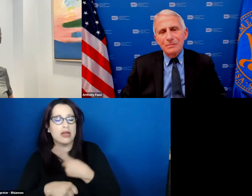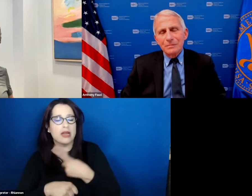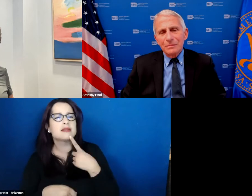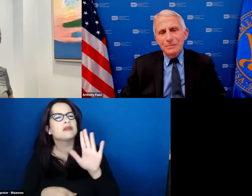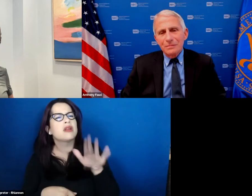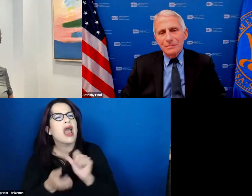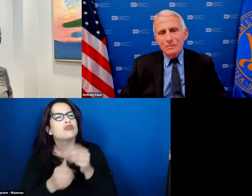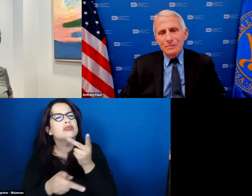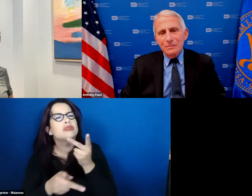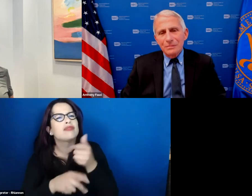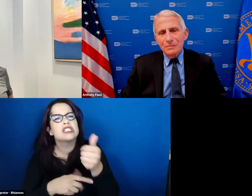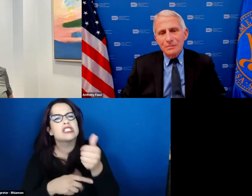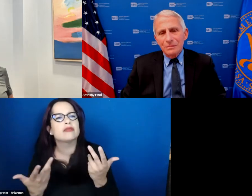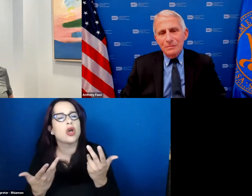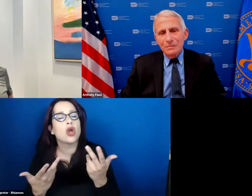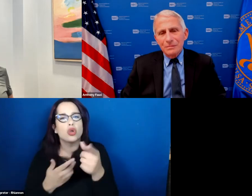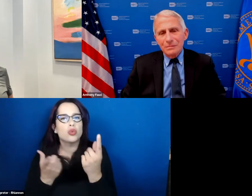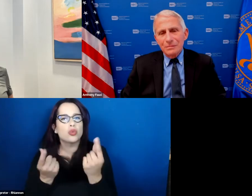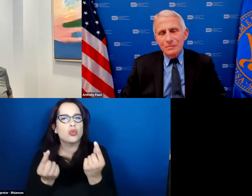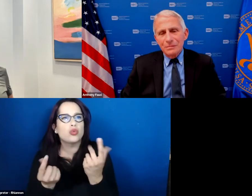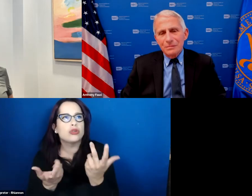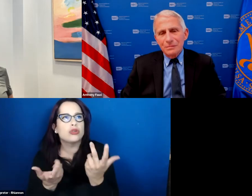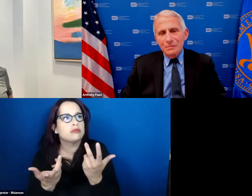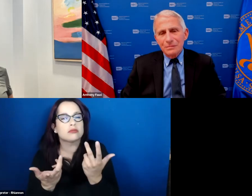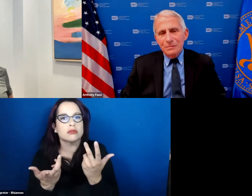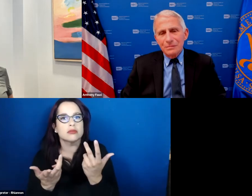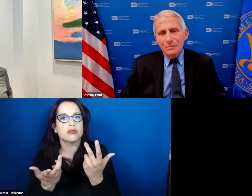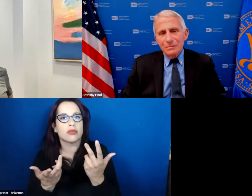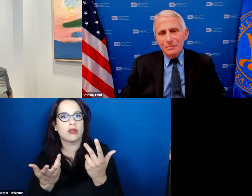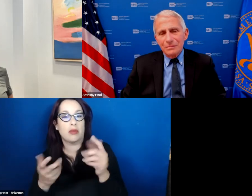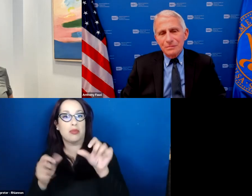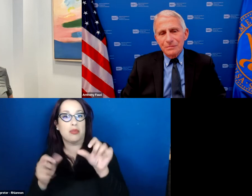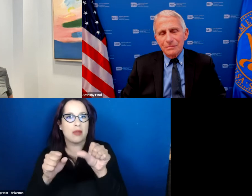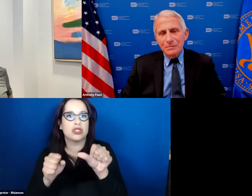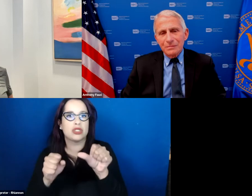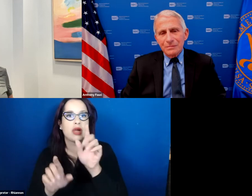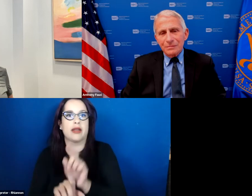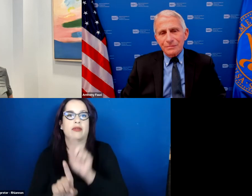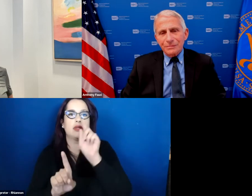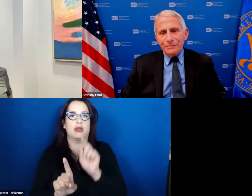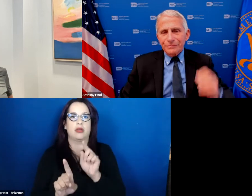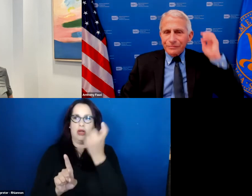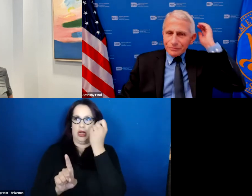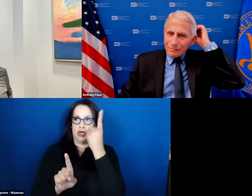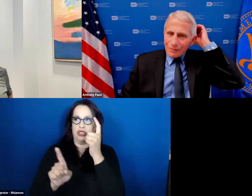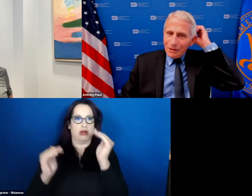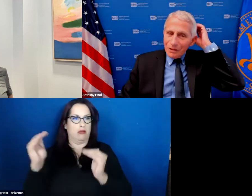and and what you do to find perspective in the midst of the many challenges you've faced